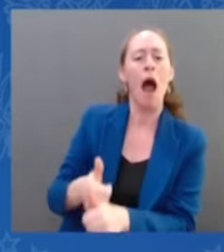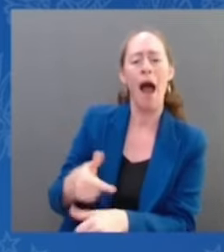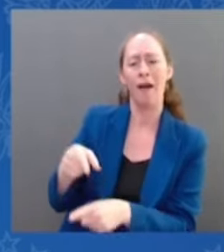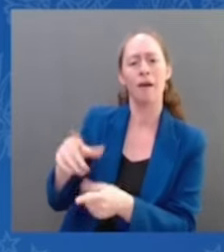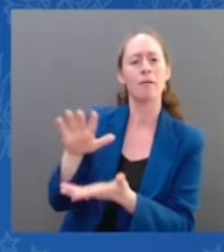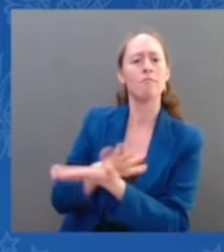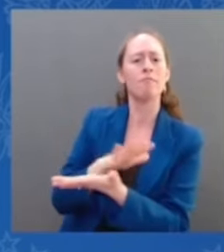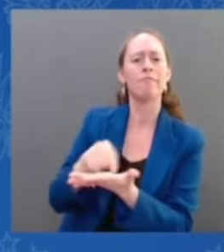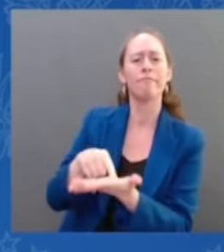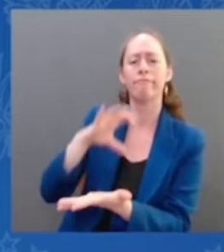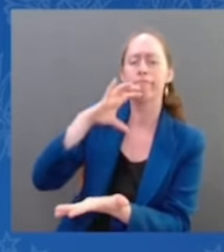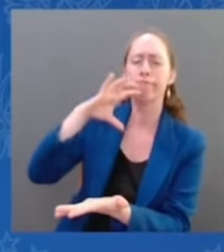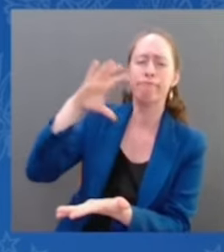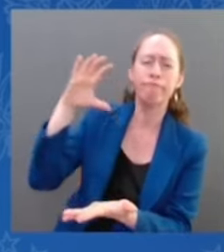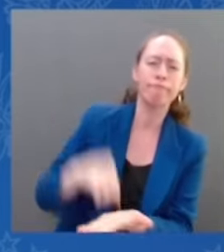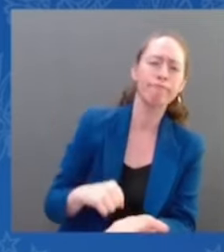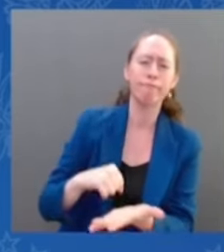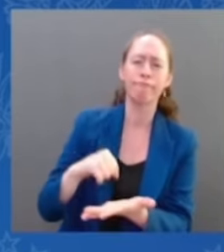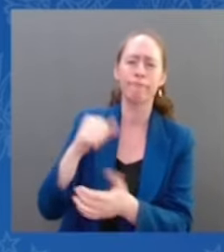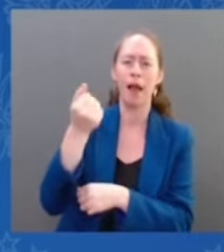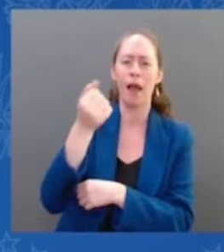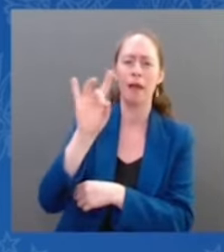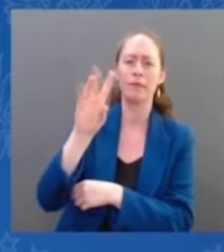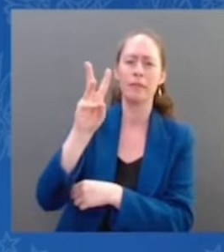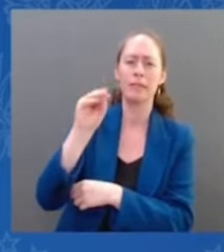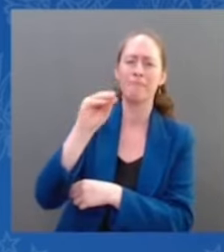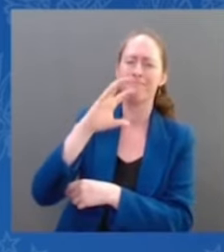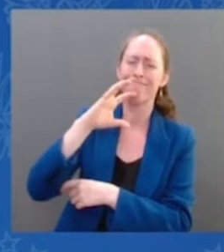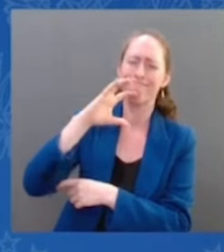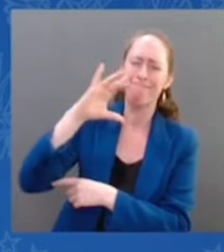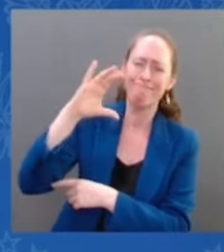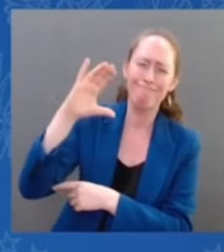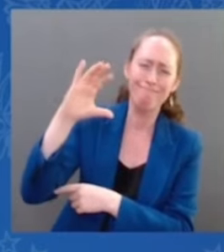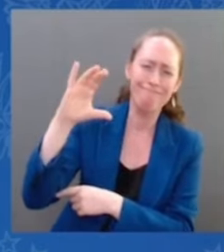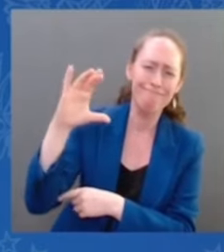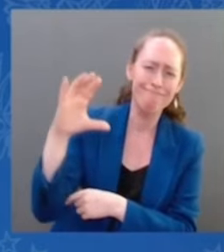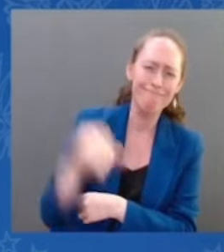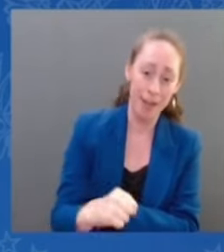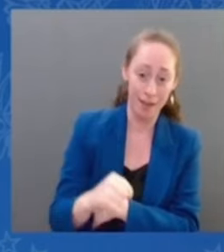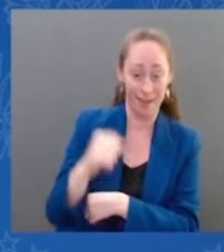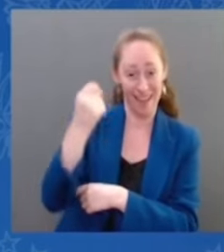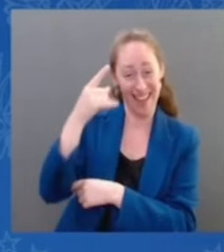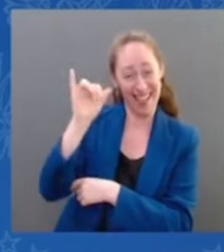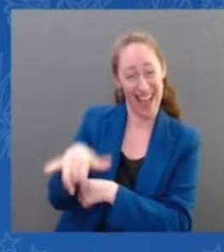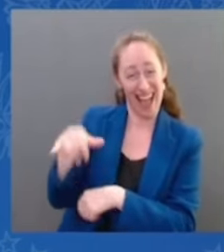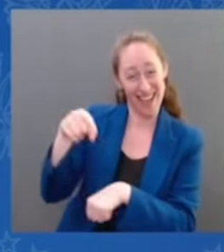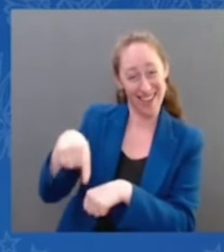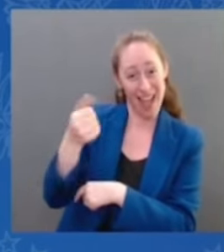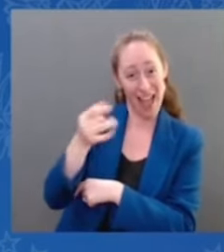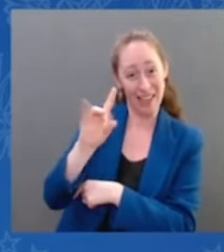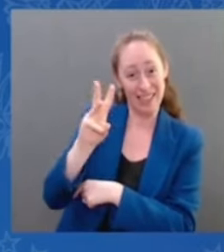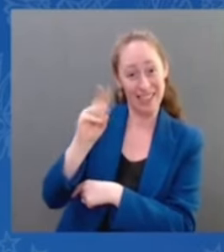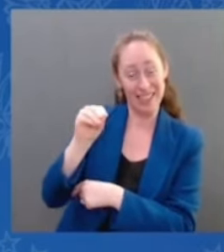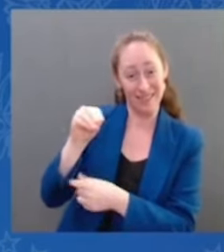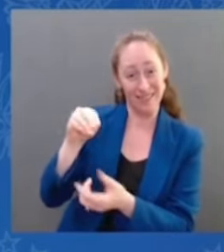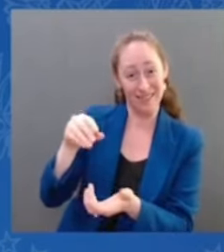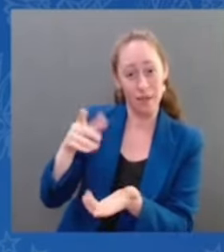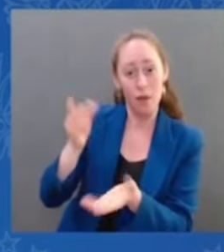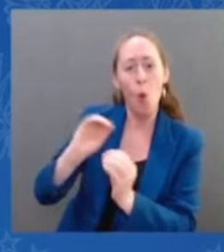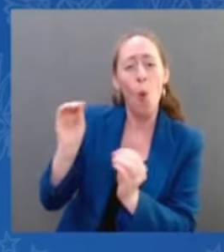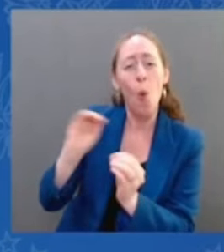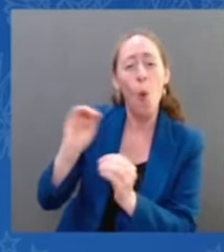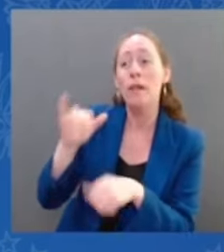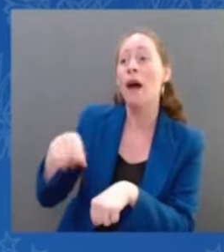vote. The court now, now, practically dares the women of America to go to the ballot box